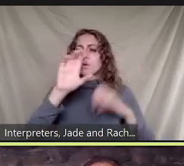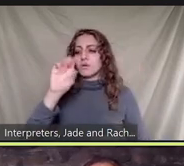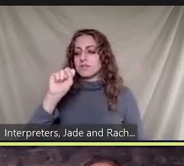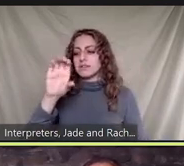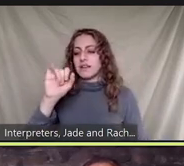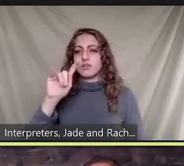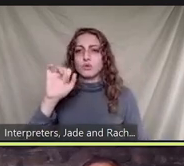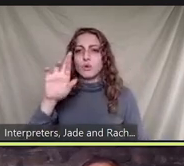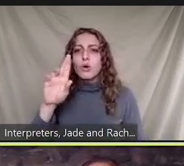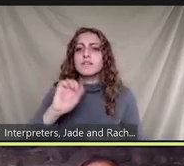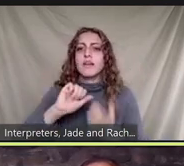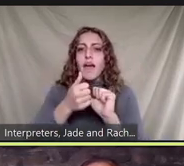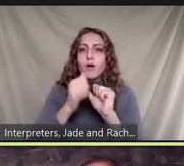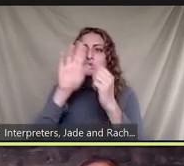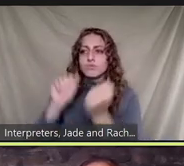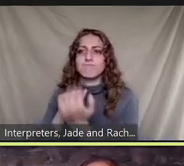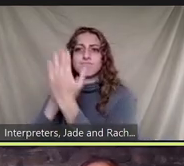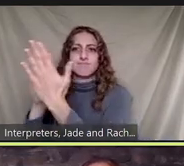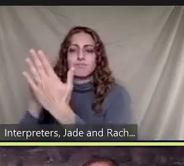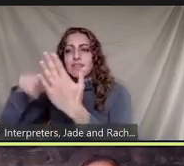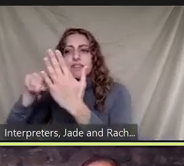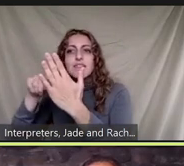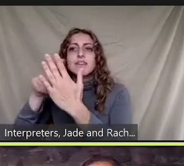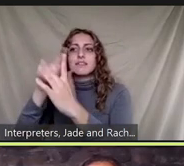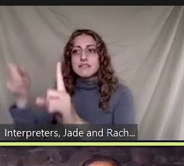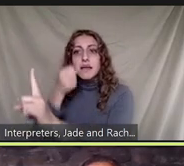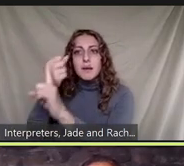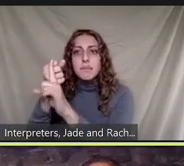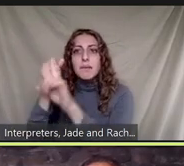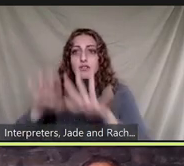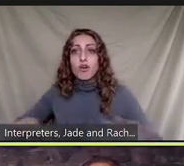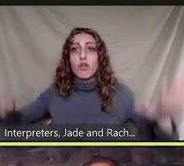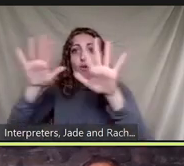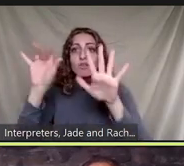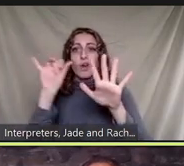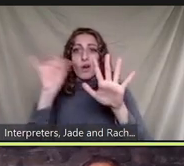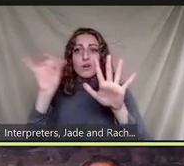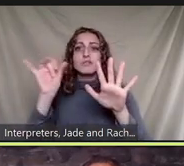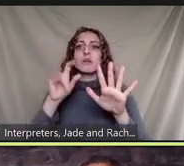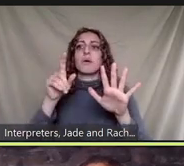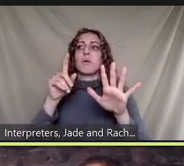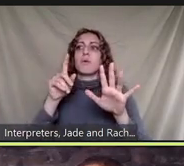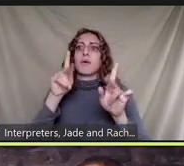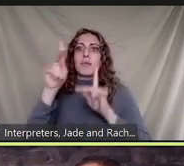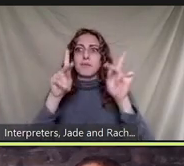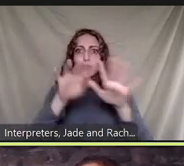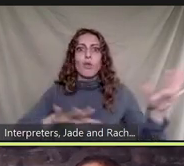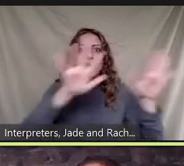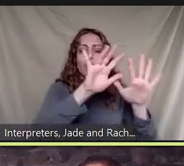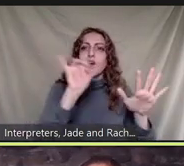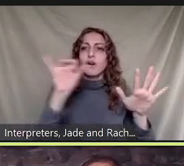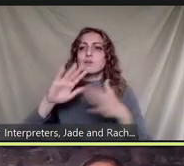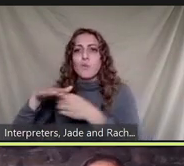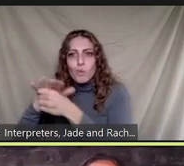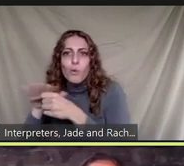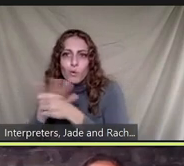scale environmental impacts and public health concerns but really these local environmental injustices next